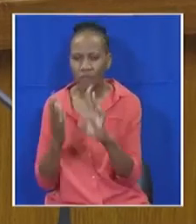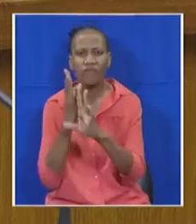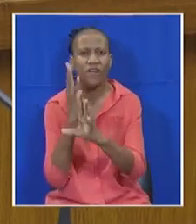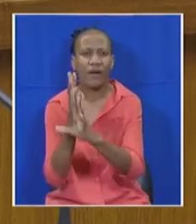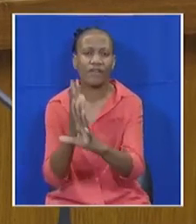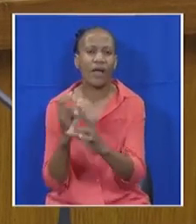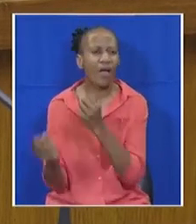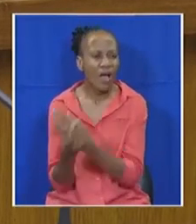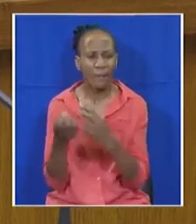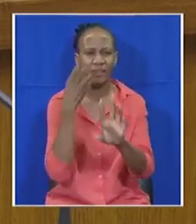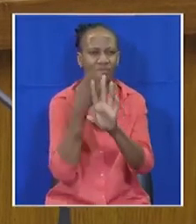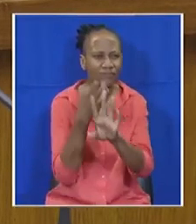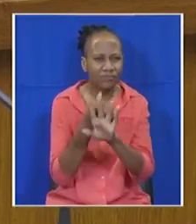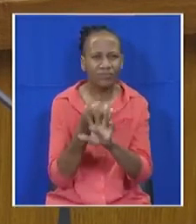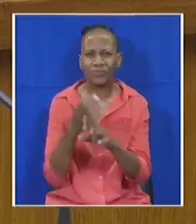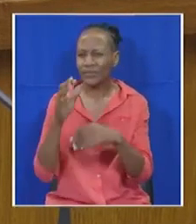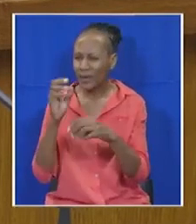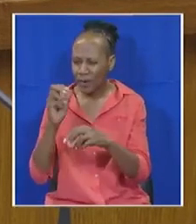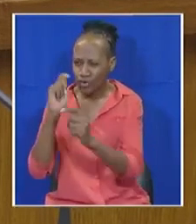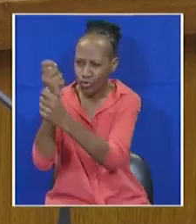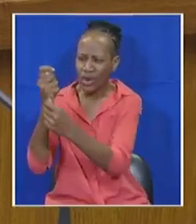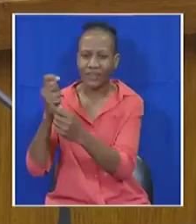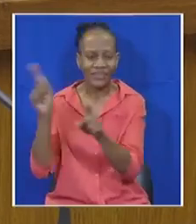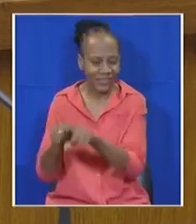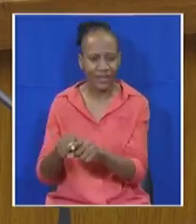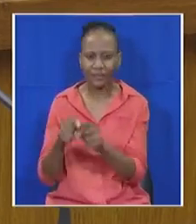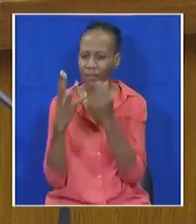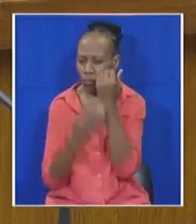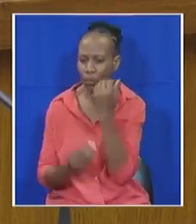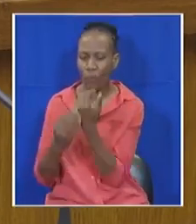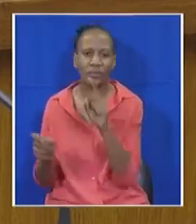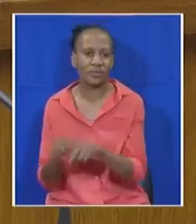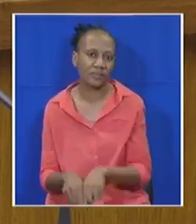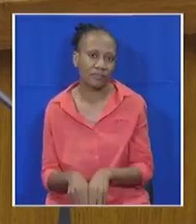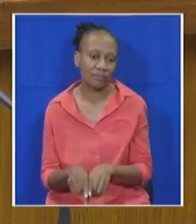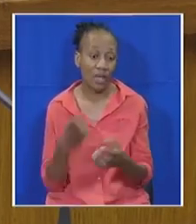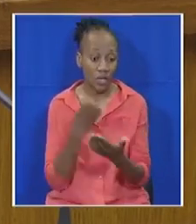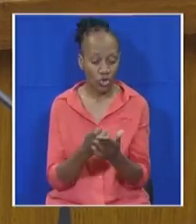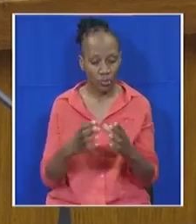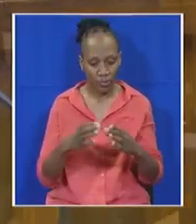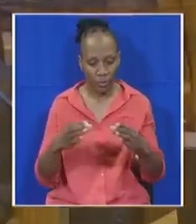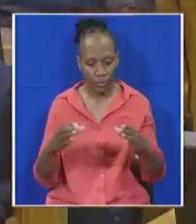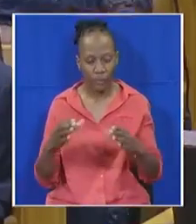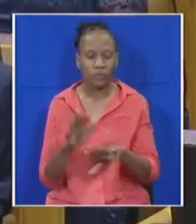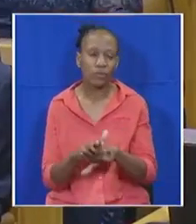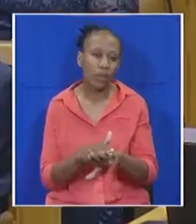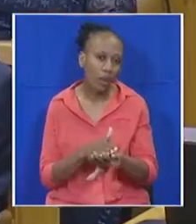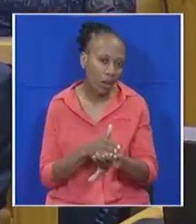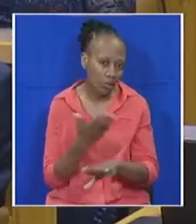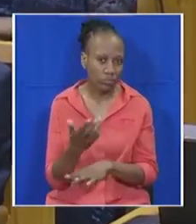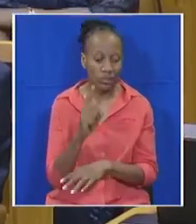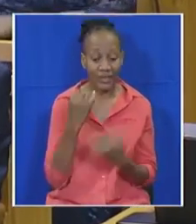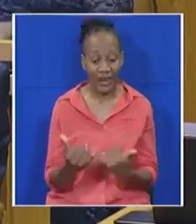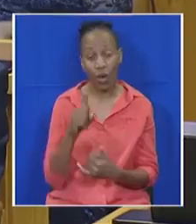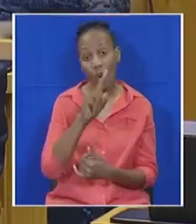informal settlements, and rural areas. Our growth has been too slow. It's 1% a year in real per